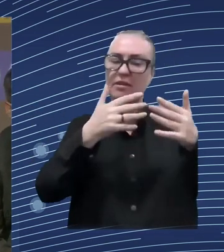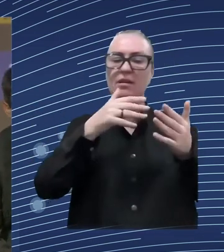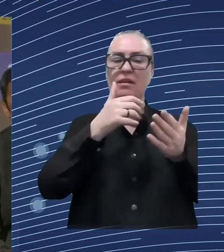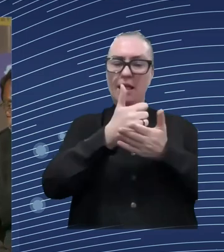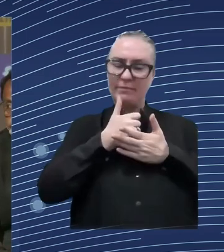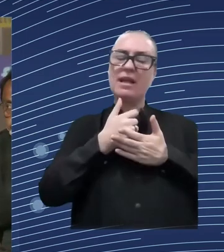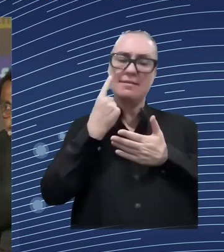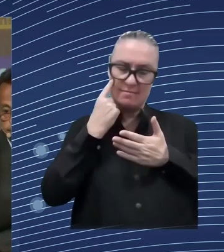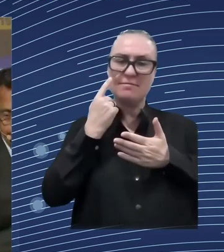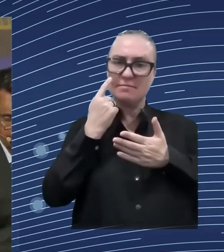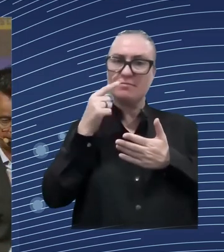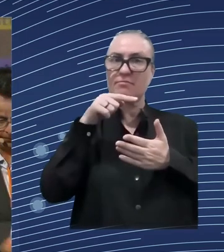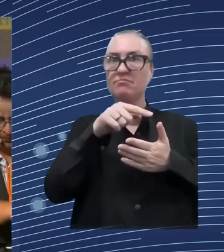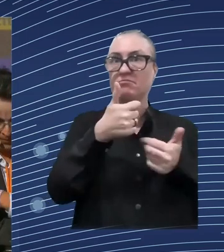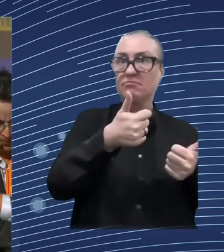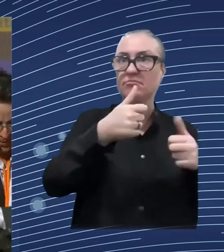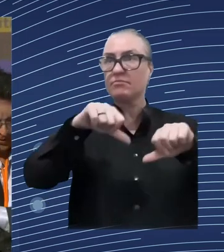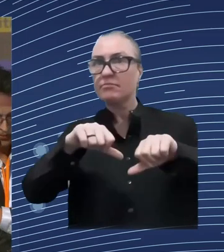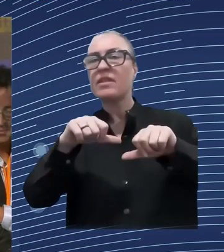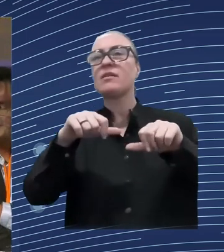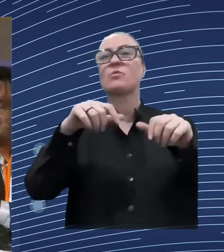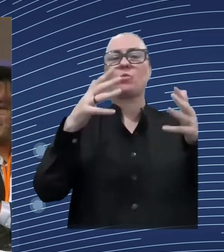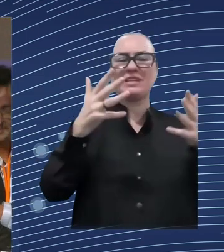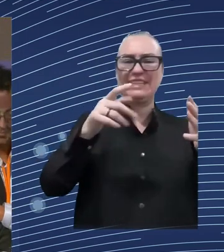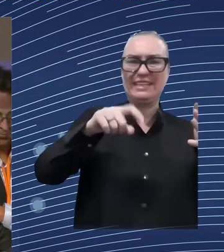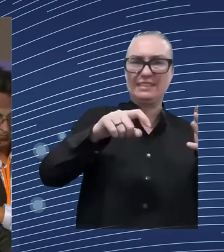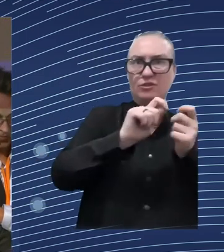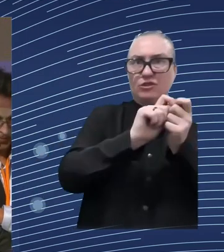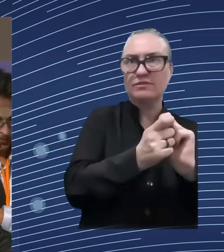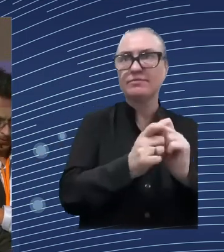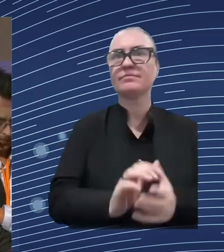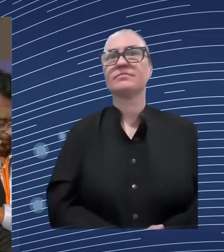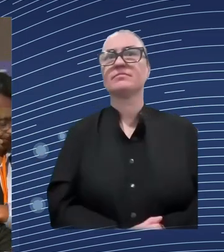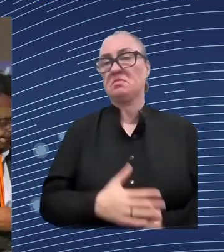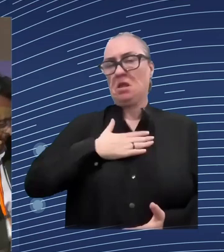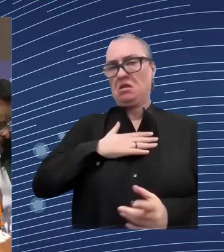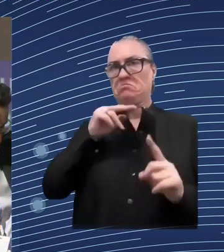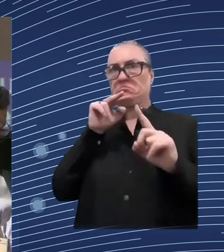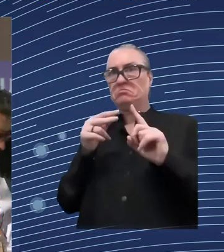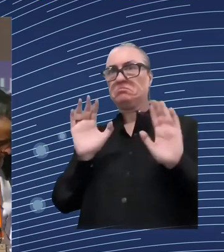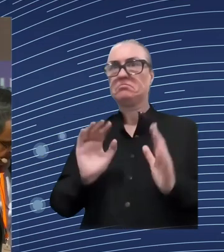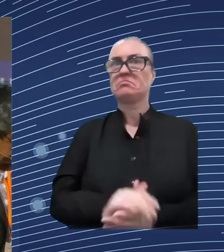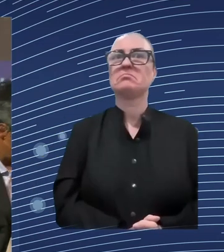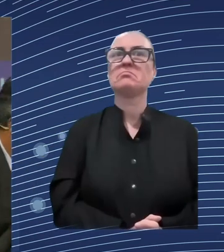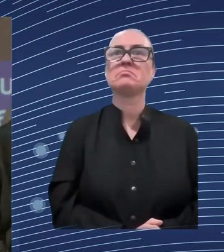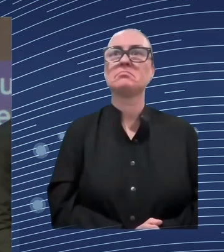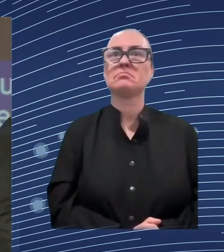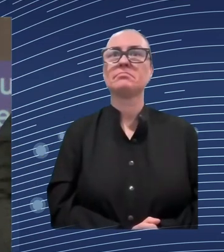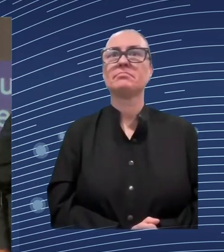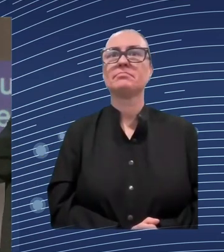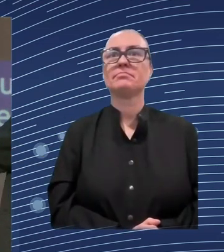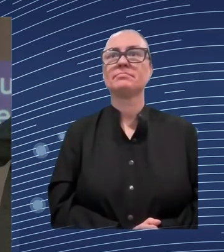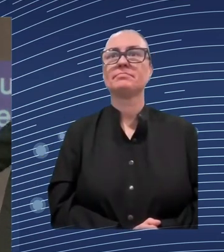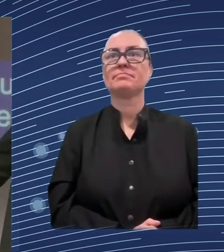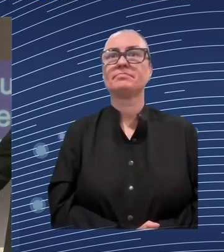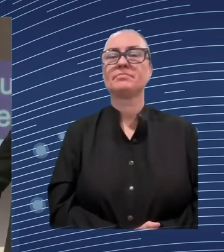the good news is I only have four slides. So hang in there. OK, so I'm going to talk to you today. So I'm actually going to cover three topics in